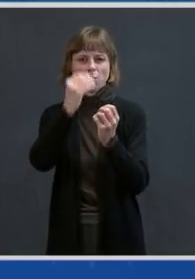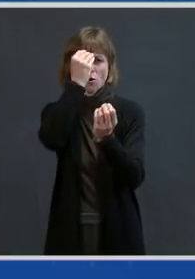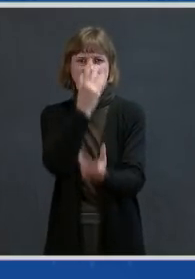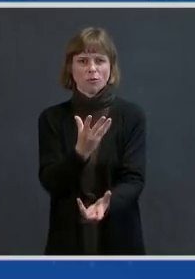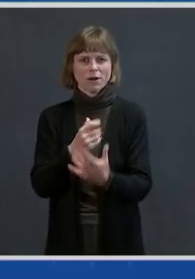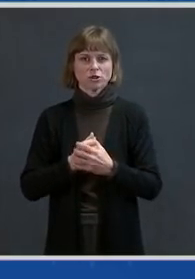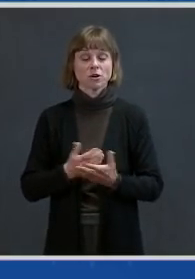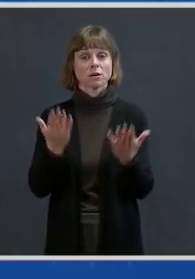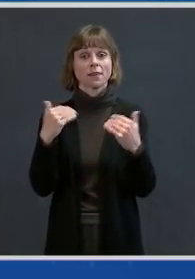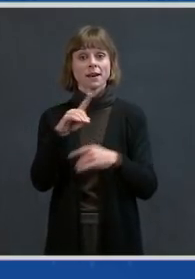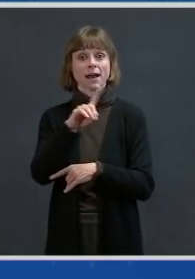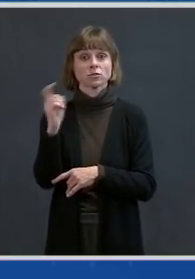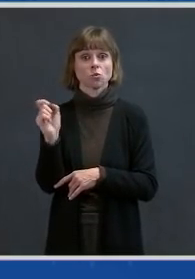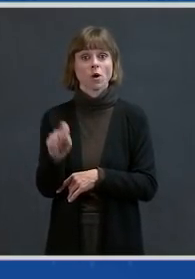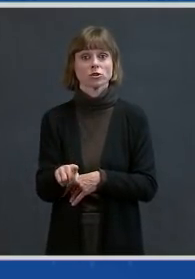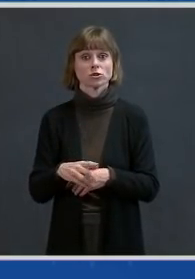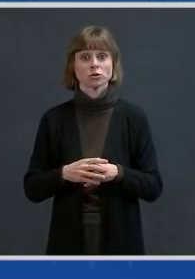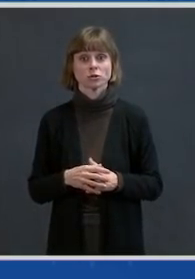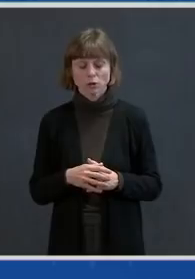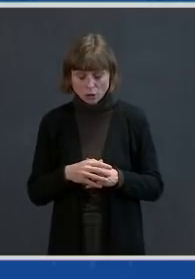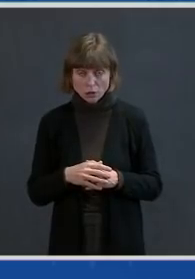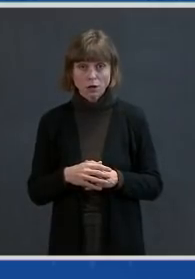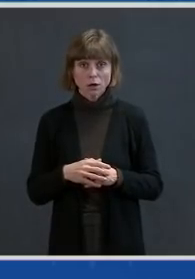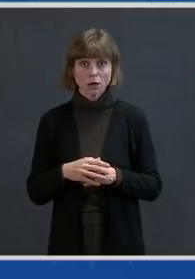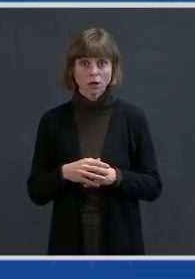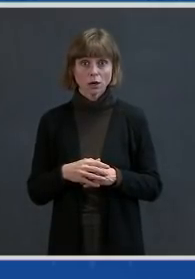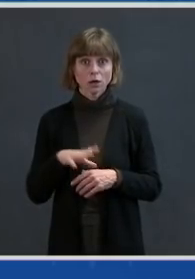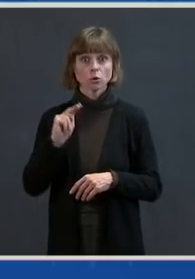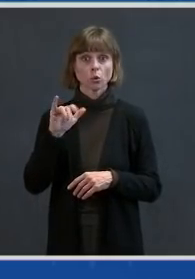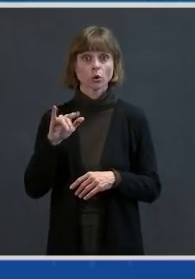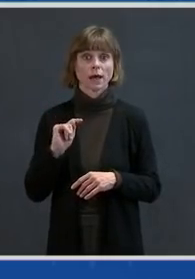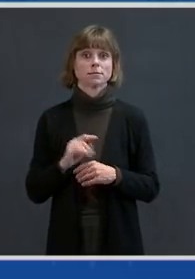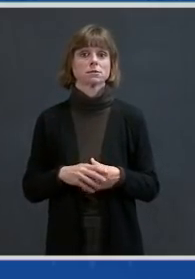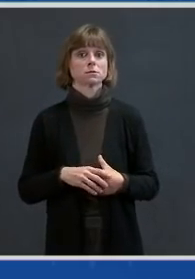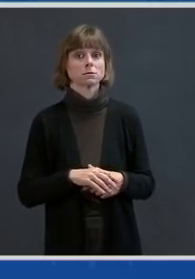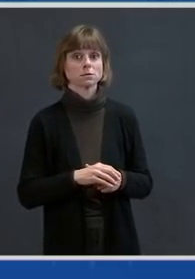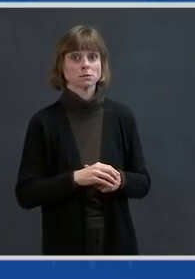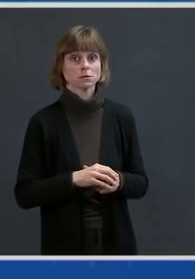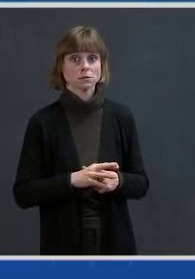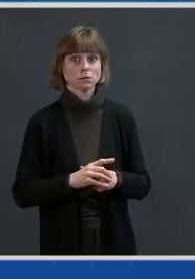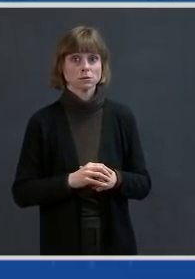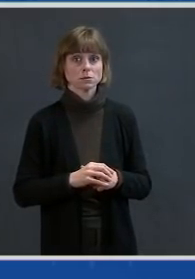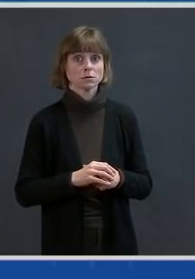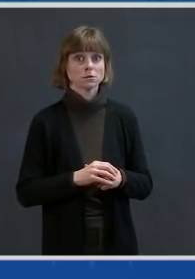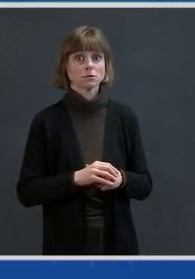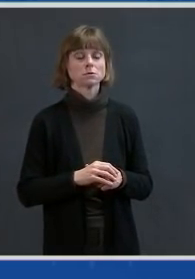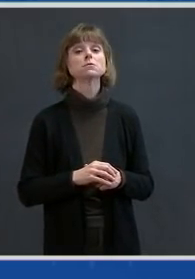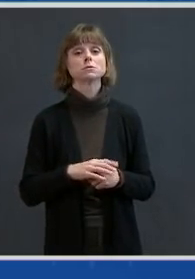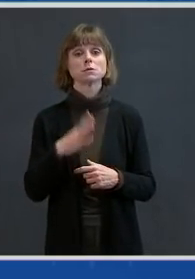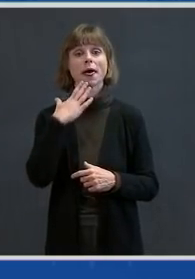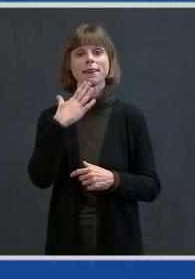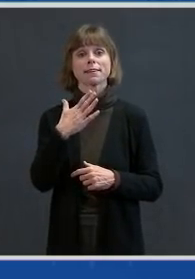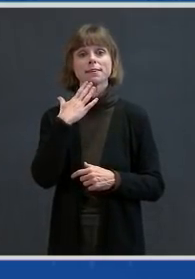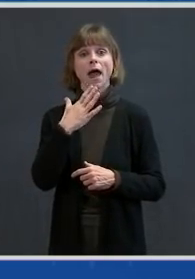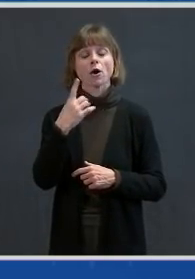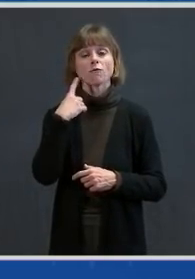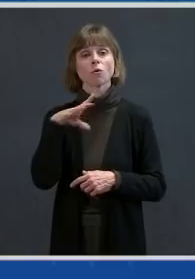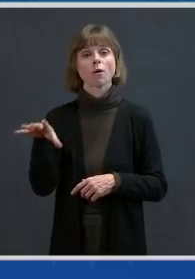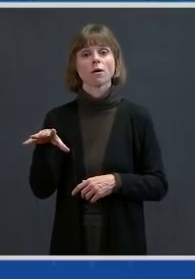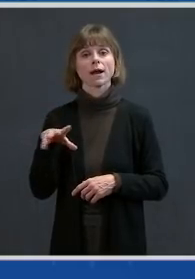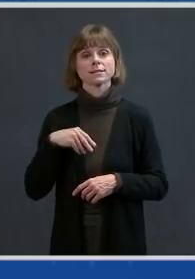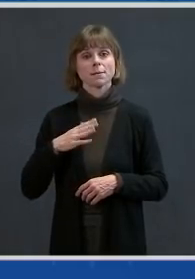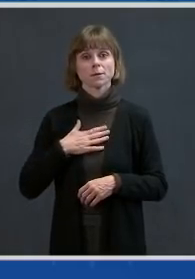The next question. Next, we'll go to Cheryl Skullberg of the New York Times. Hi, thank you for taking this question.